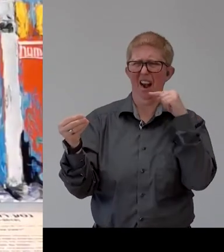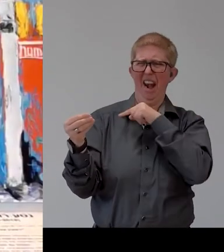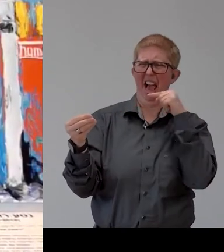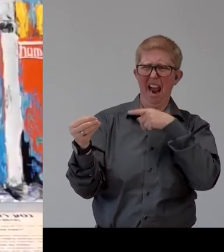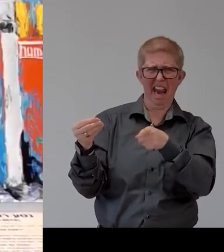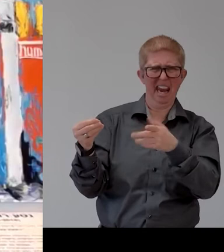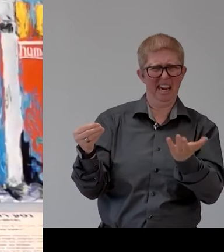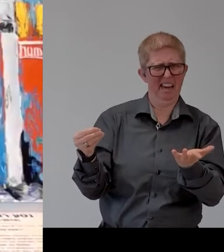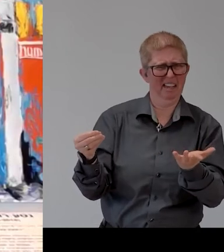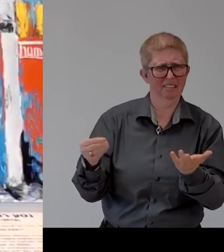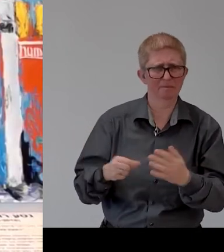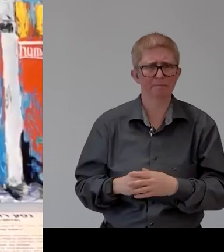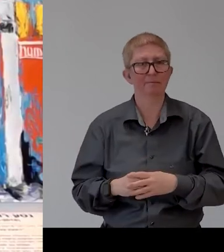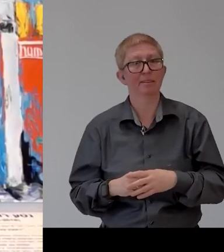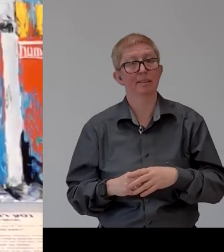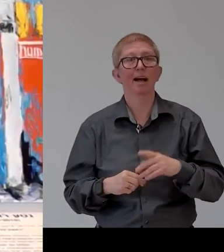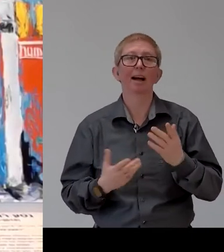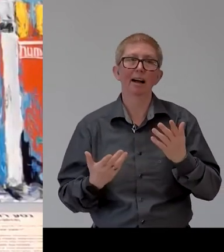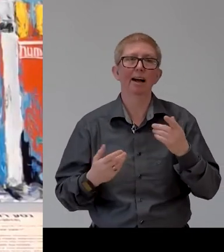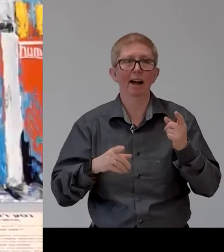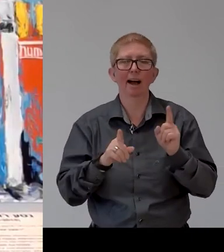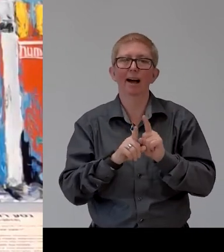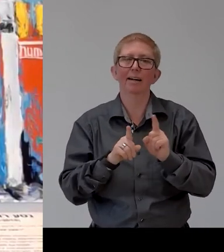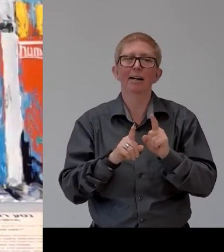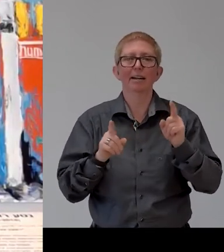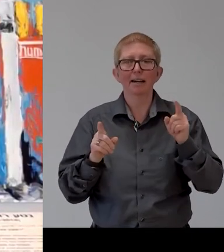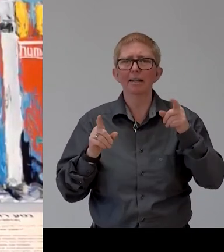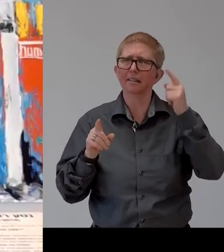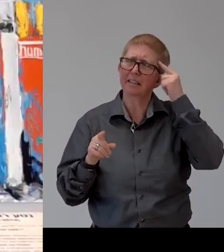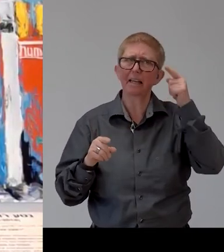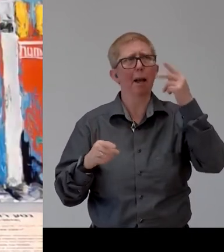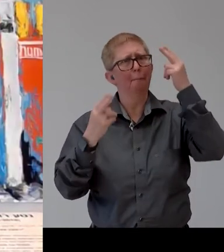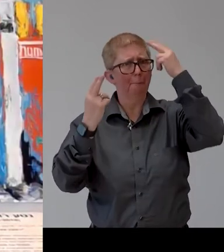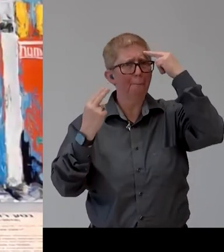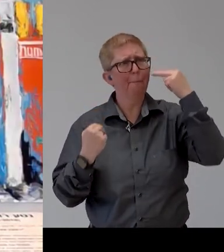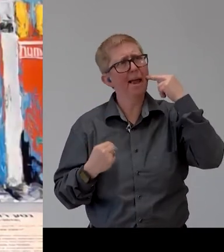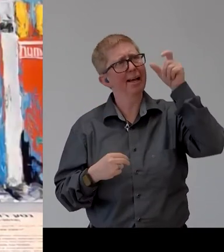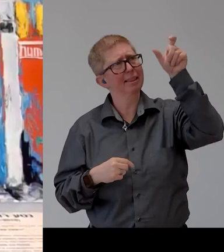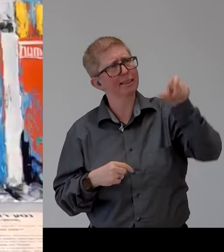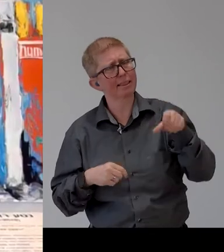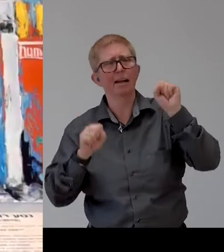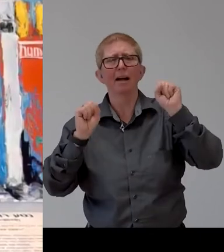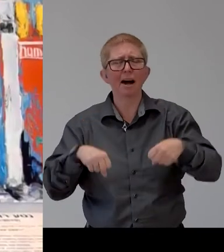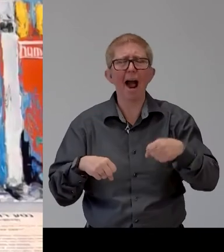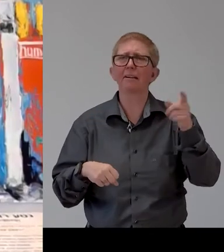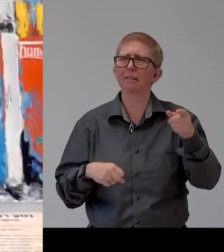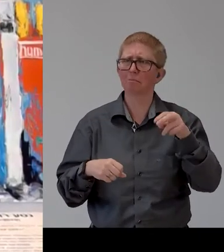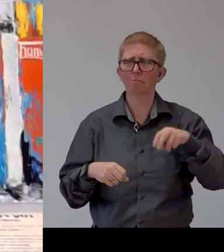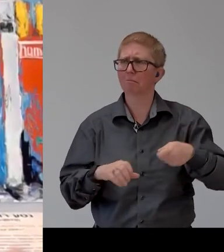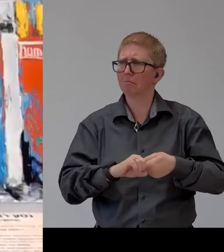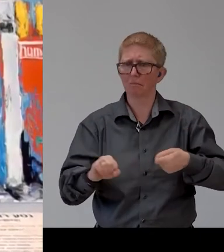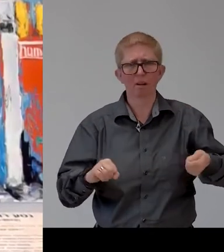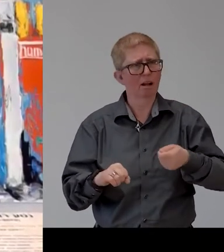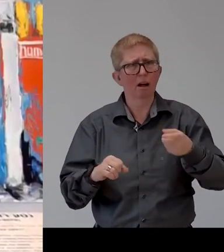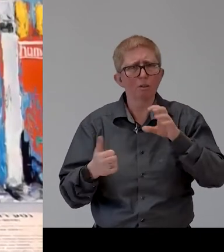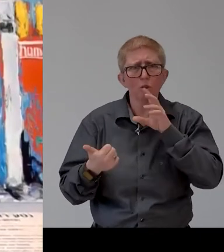walk around without a cane in some cases without a guide dog and remember that tunnel vision they can even read a newspaper it